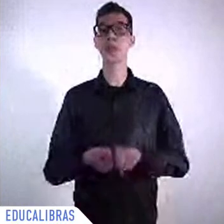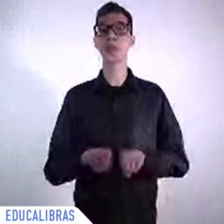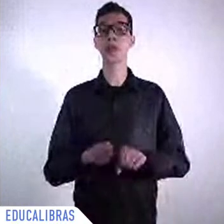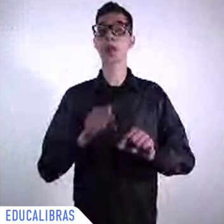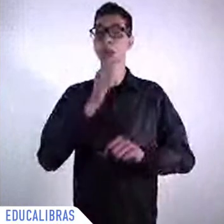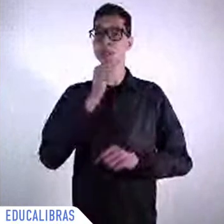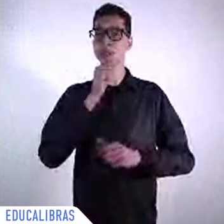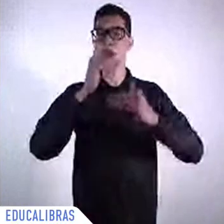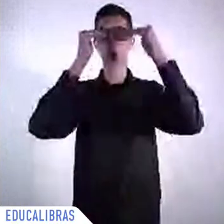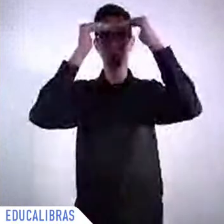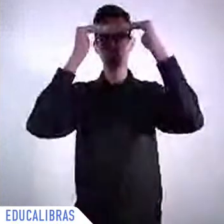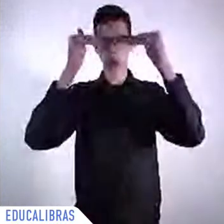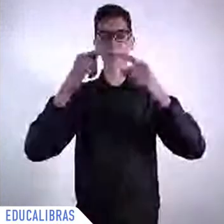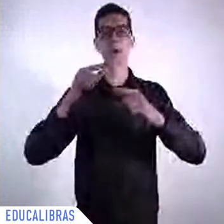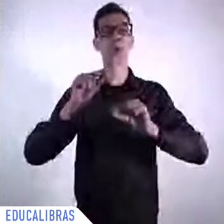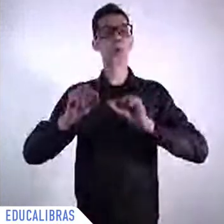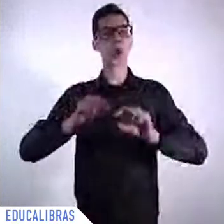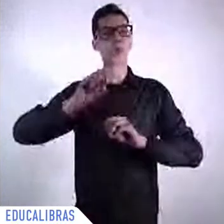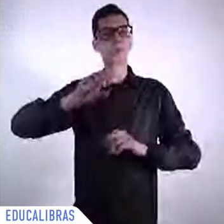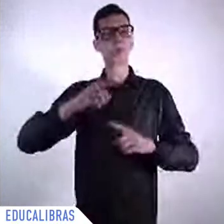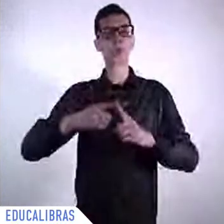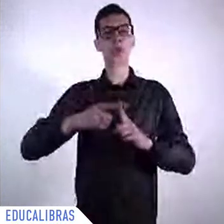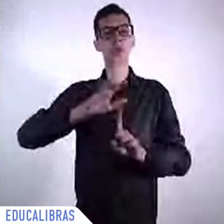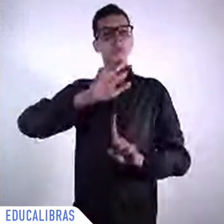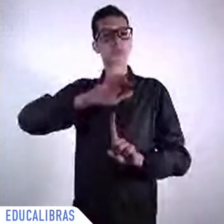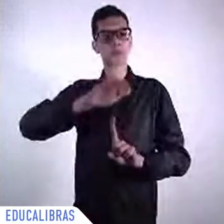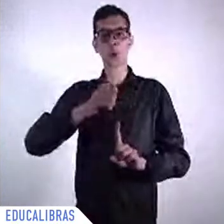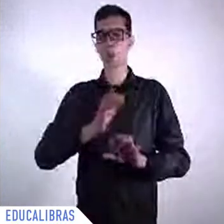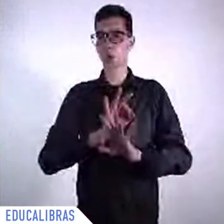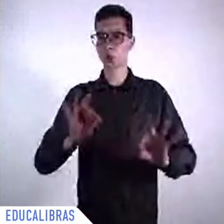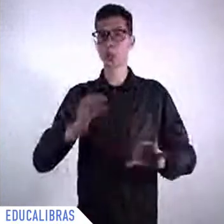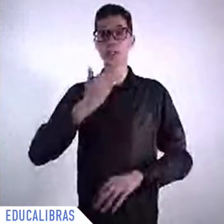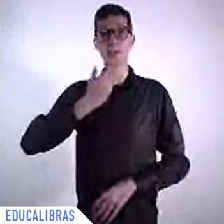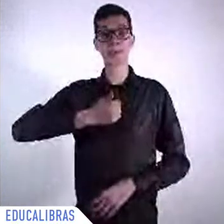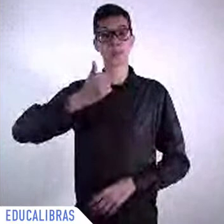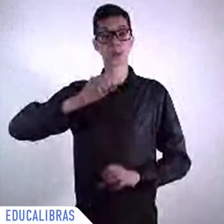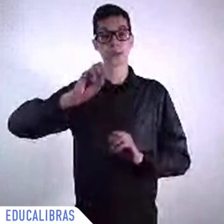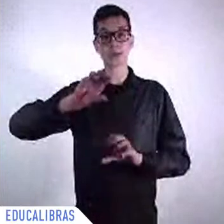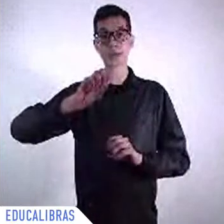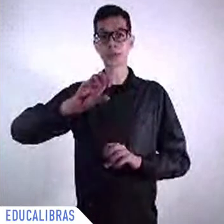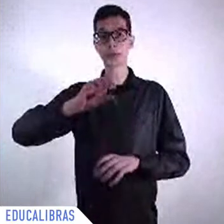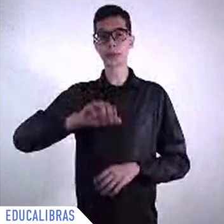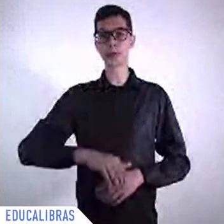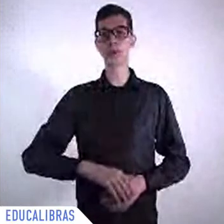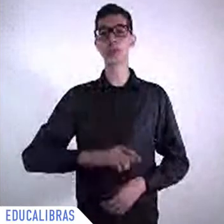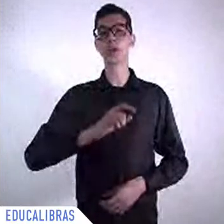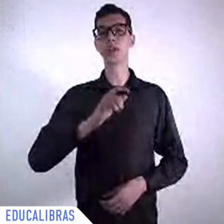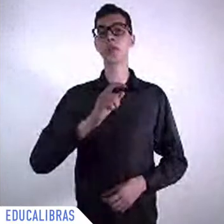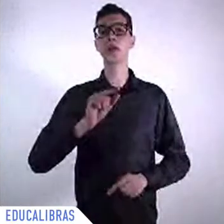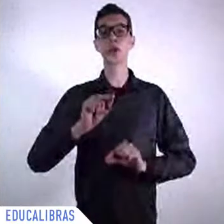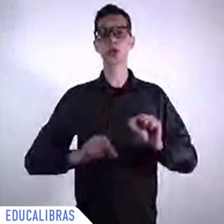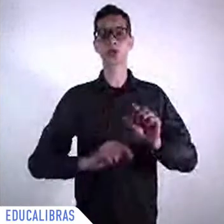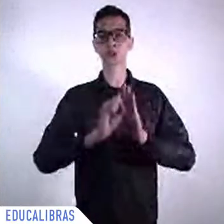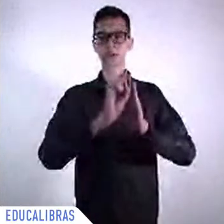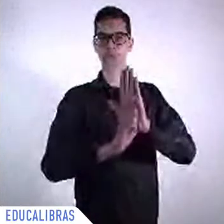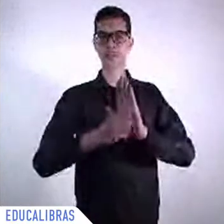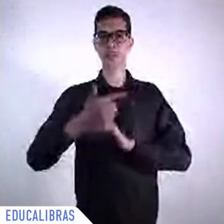20th century. The way we shaped goal number four in sustainable development agenda.